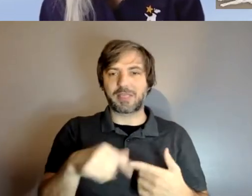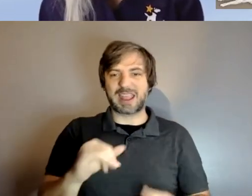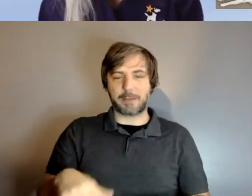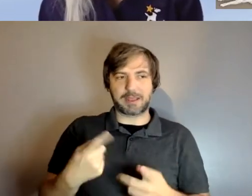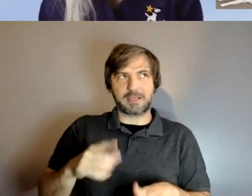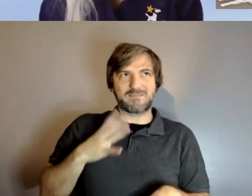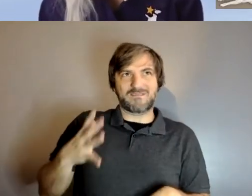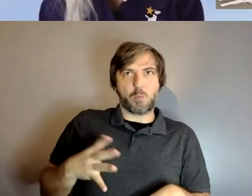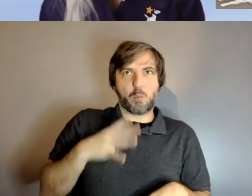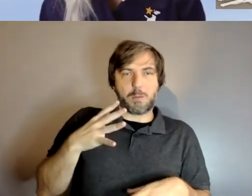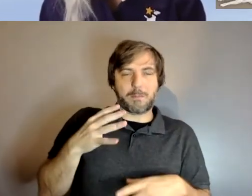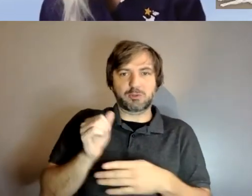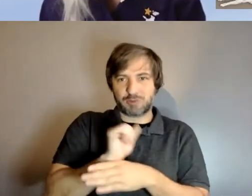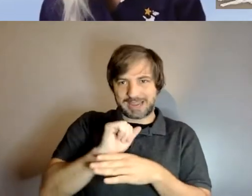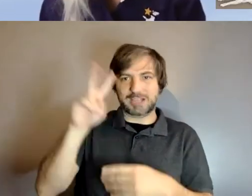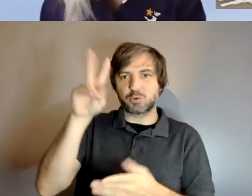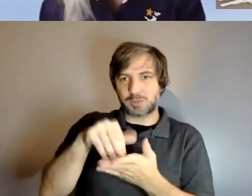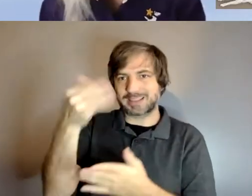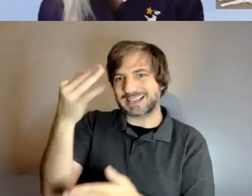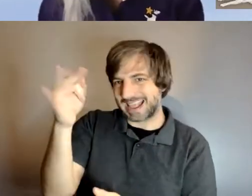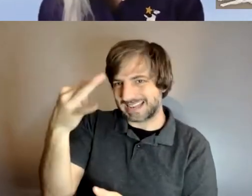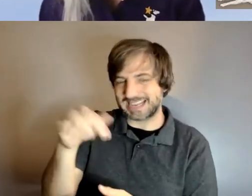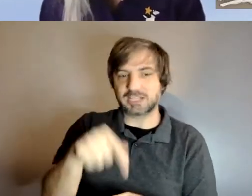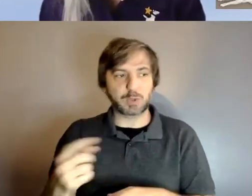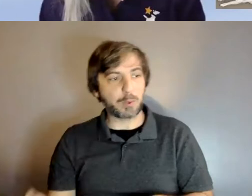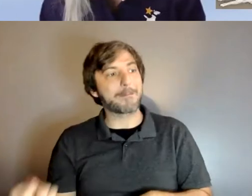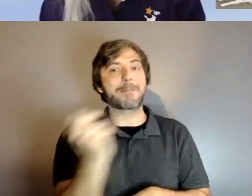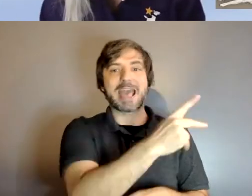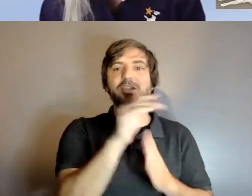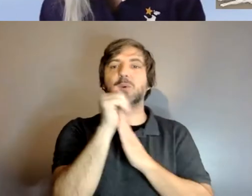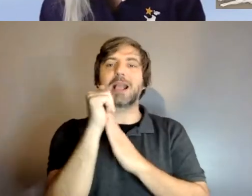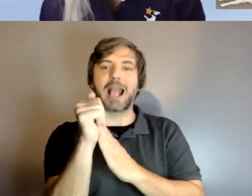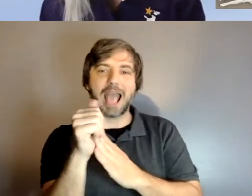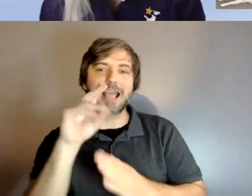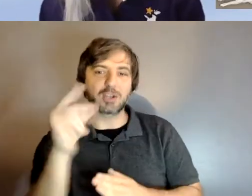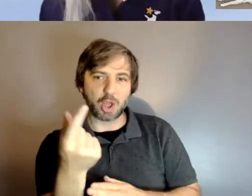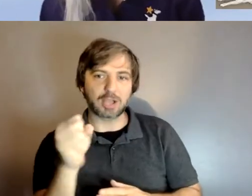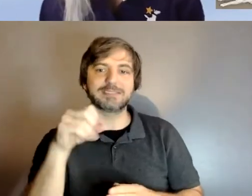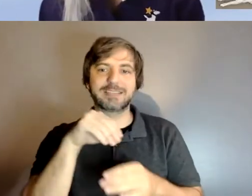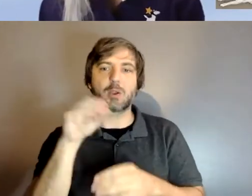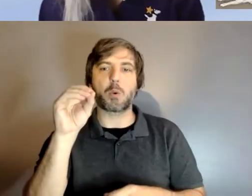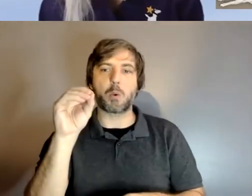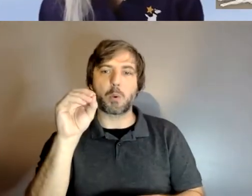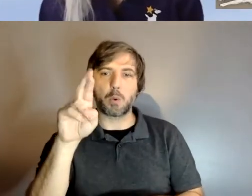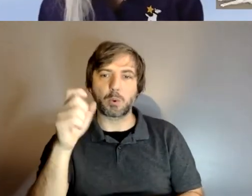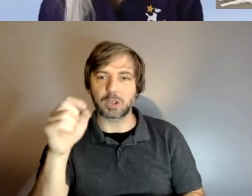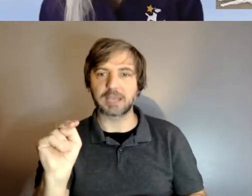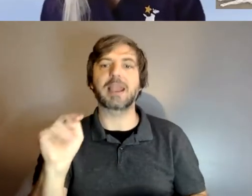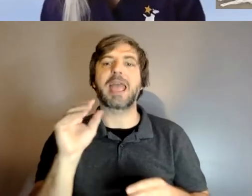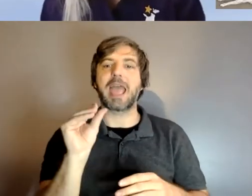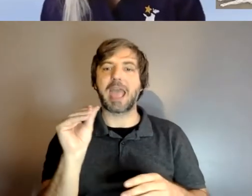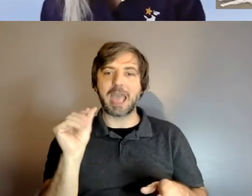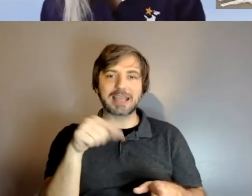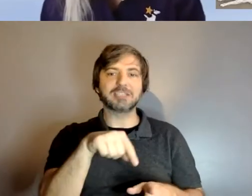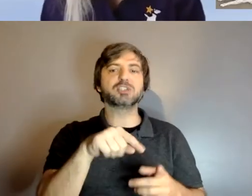2019 um so he returned to guide dogs dogs in oregon um and then he started